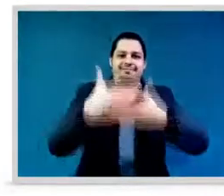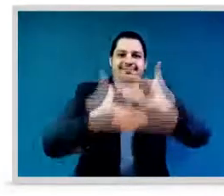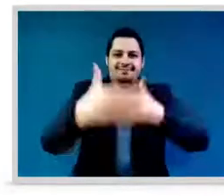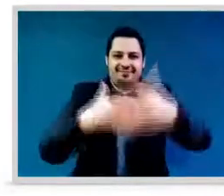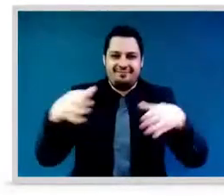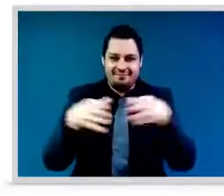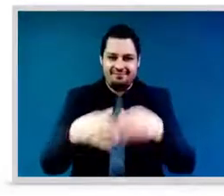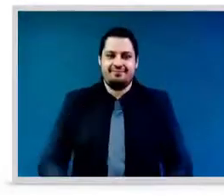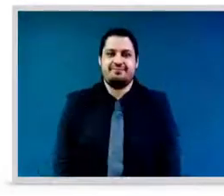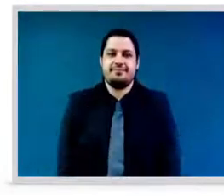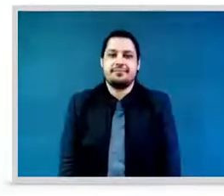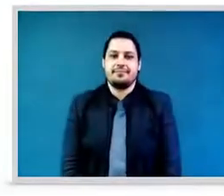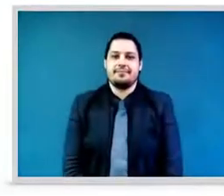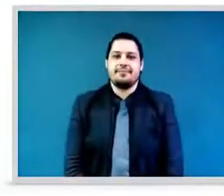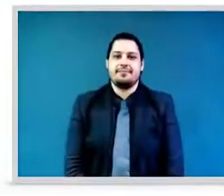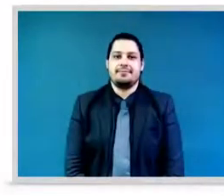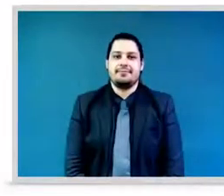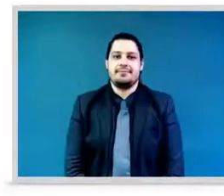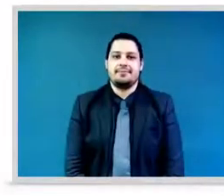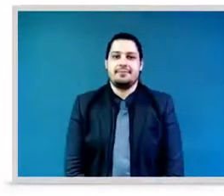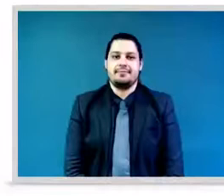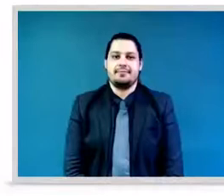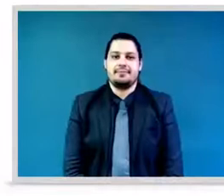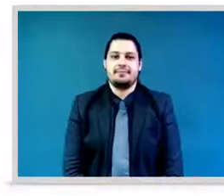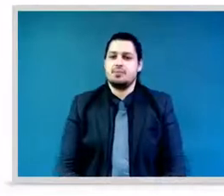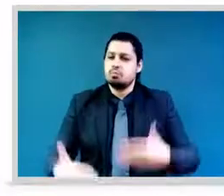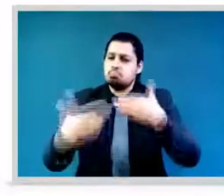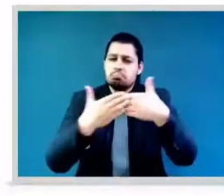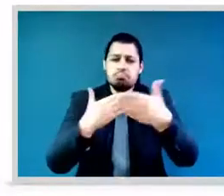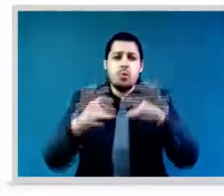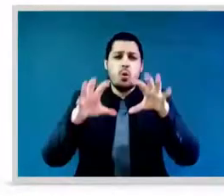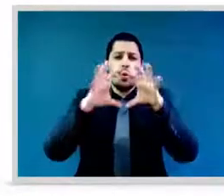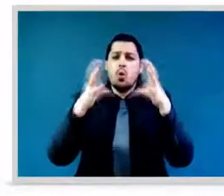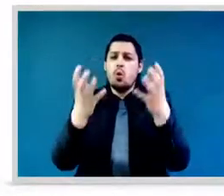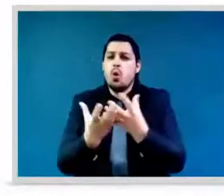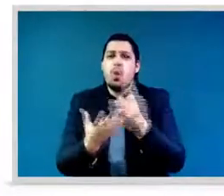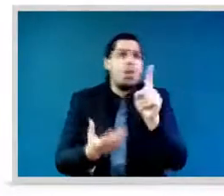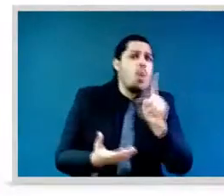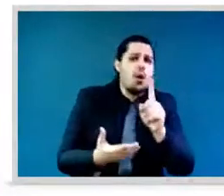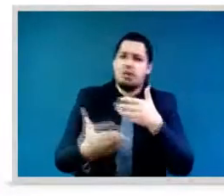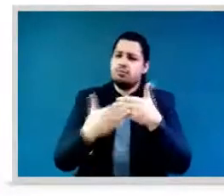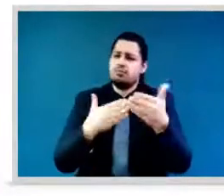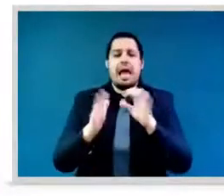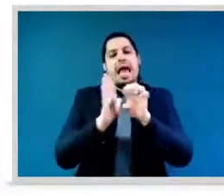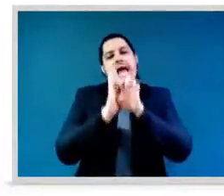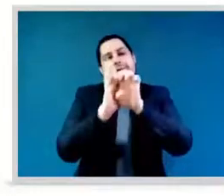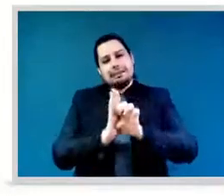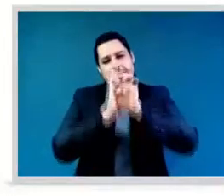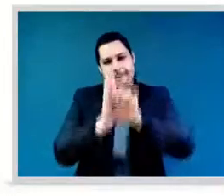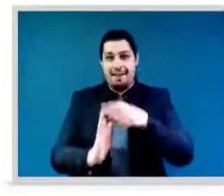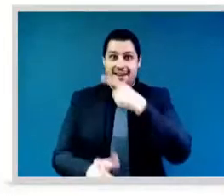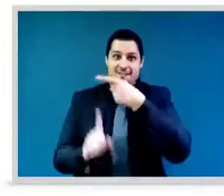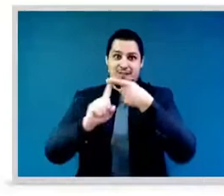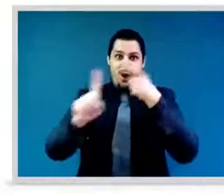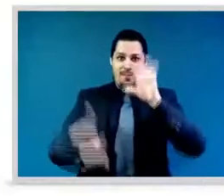denmark where i'm from where we have the legislation and institutional structures in place to ensure and support